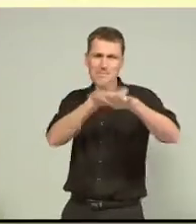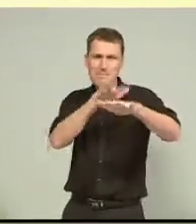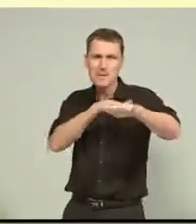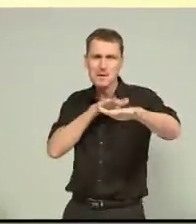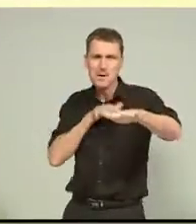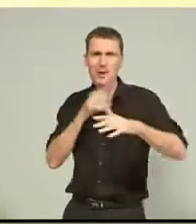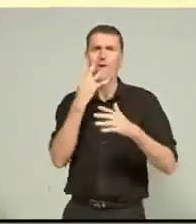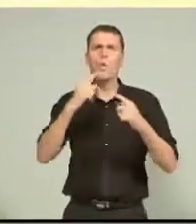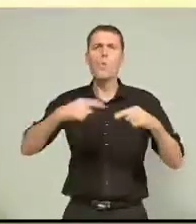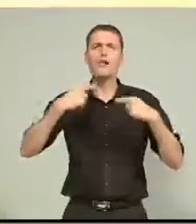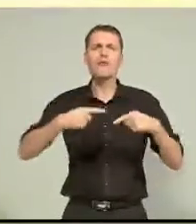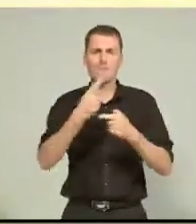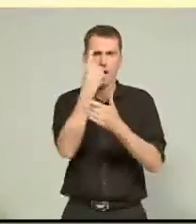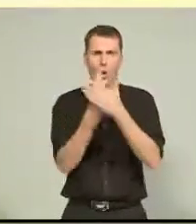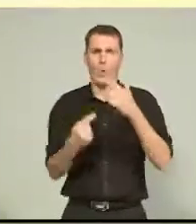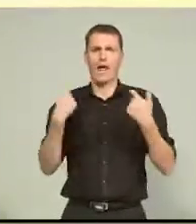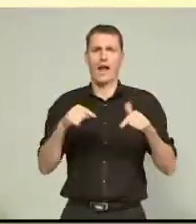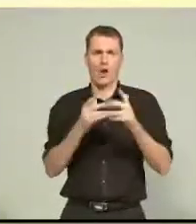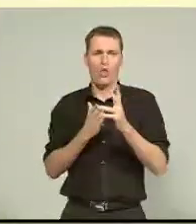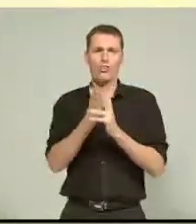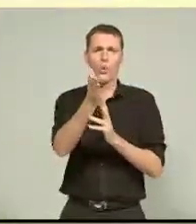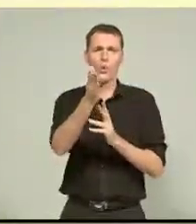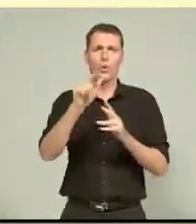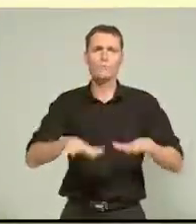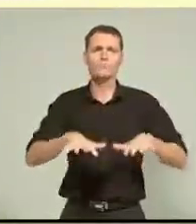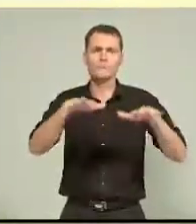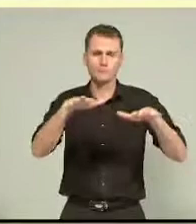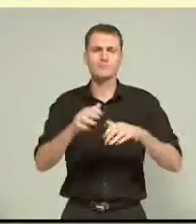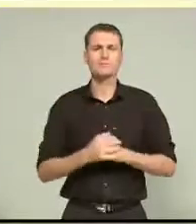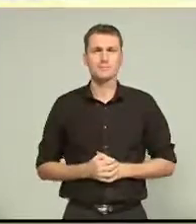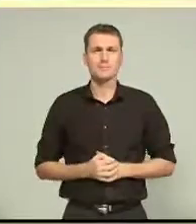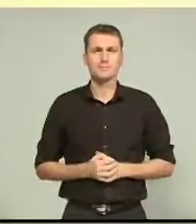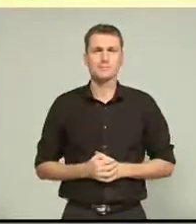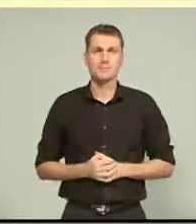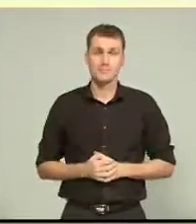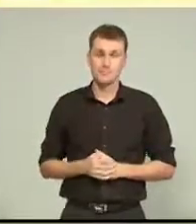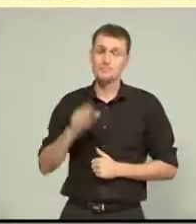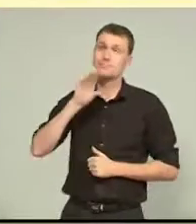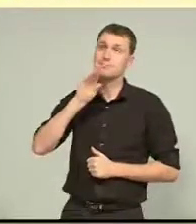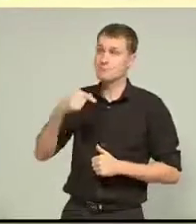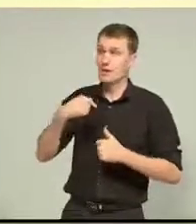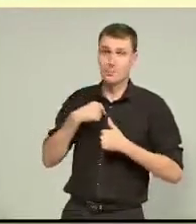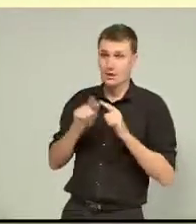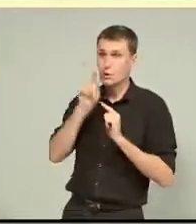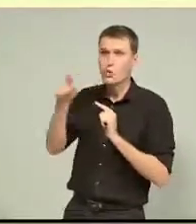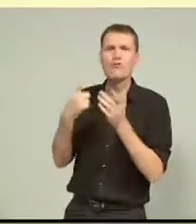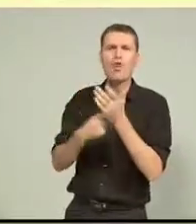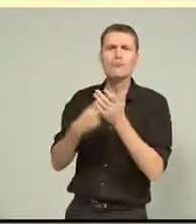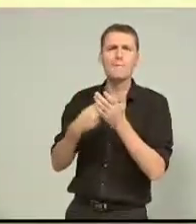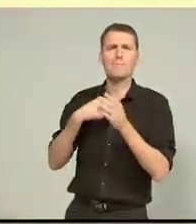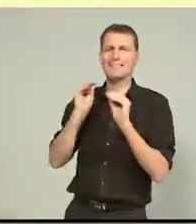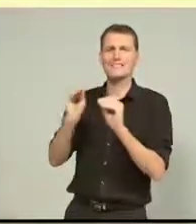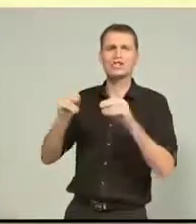the only vehicles allowed to make it through the deep water. Well, I was heading to Rotherham to teach dancing and it was